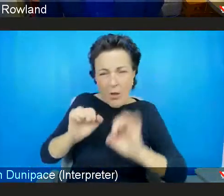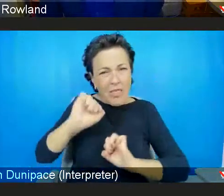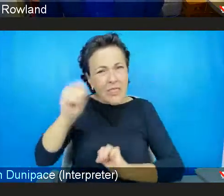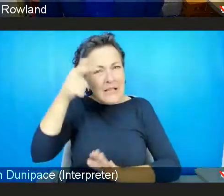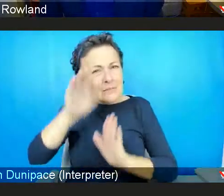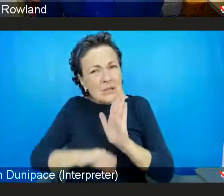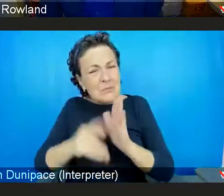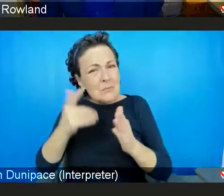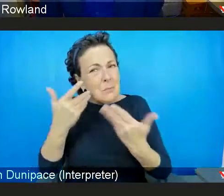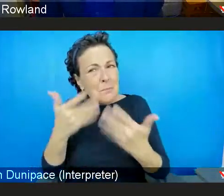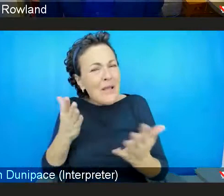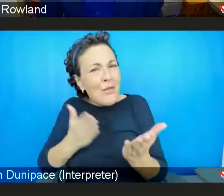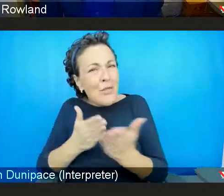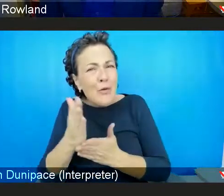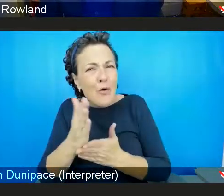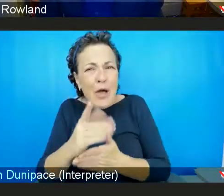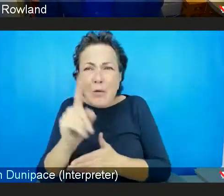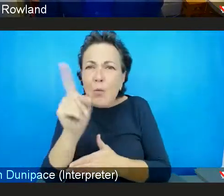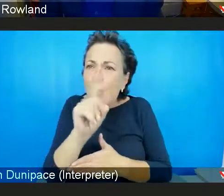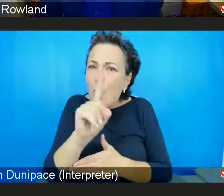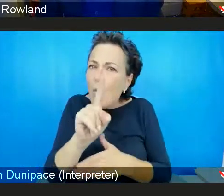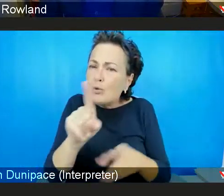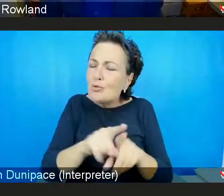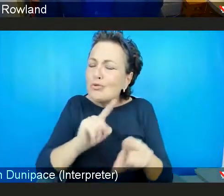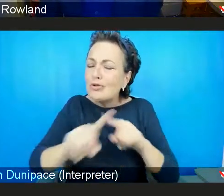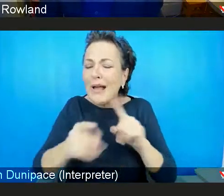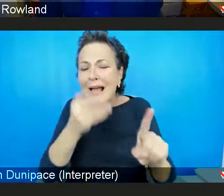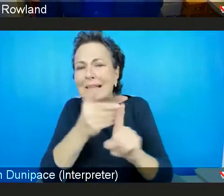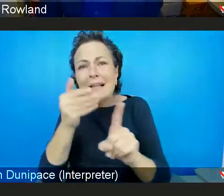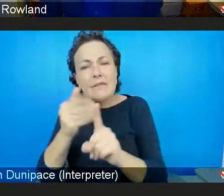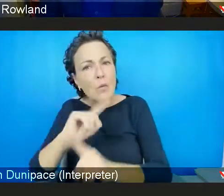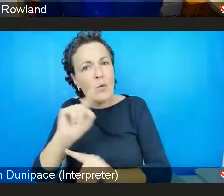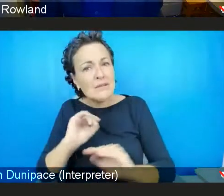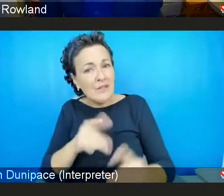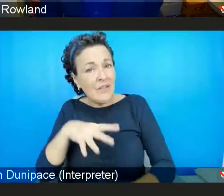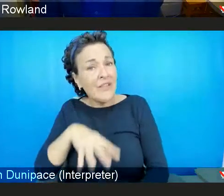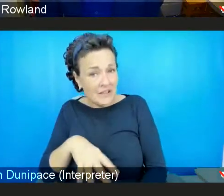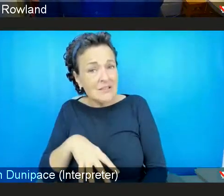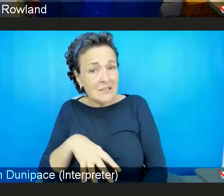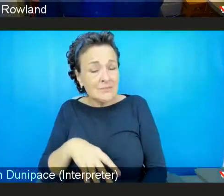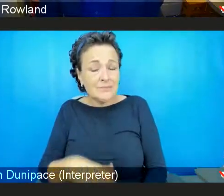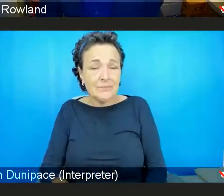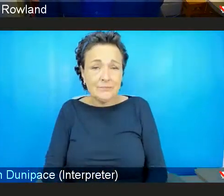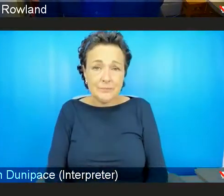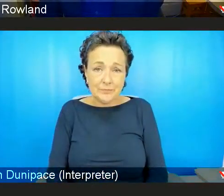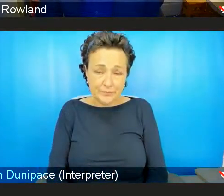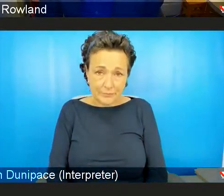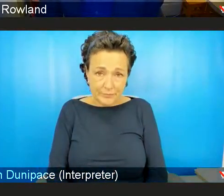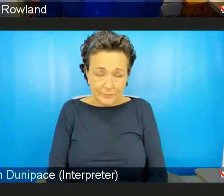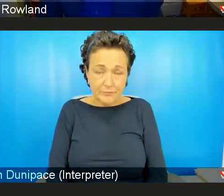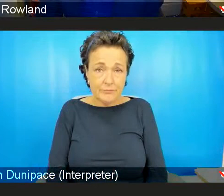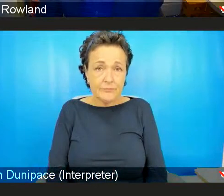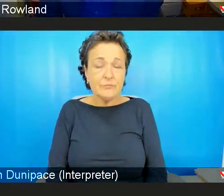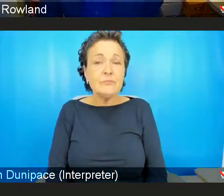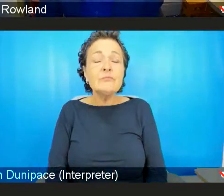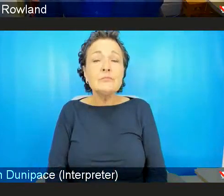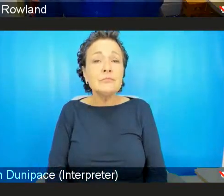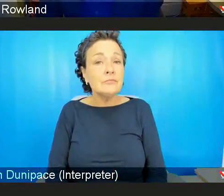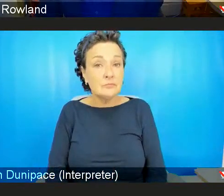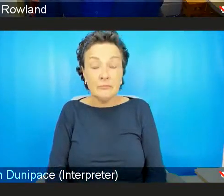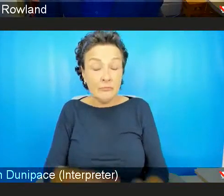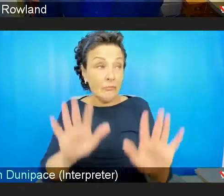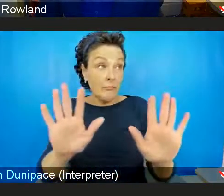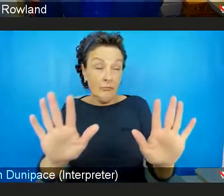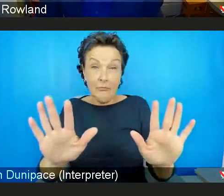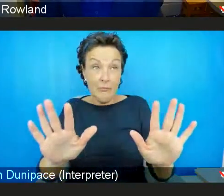they've had, but also what kind of what services they might need. And I guess, you know, we have seen COVID and we never thought a